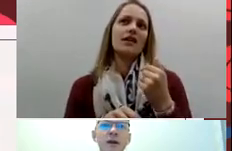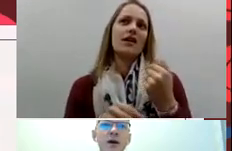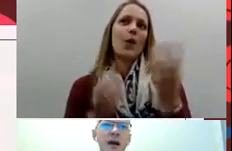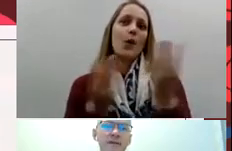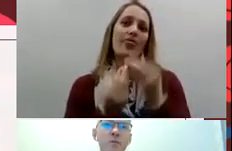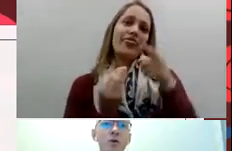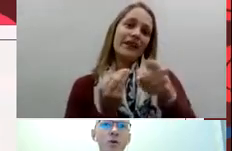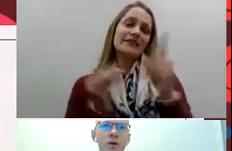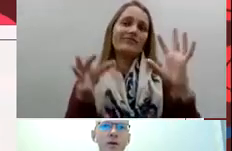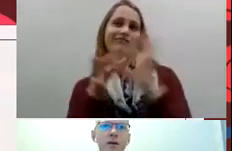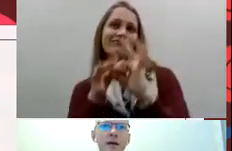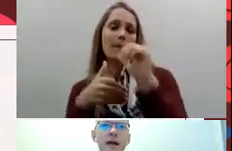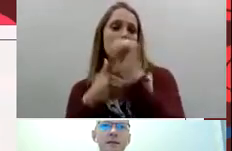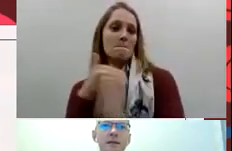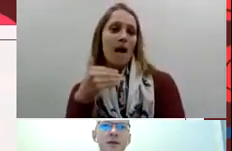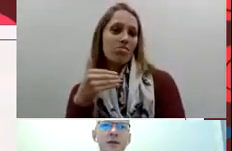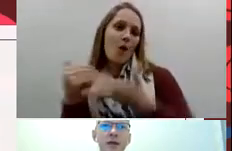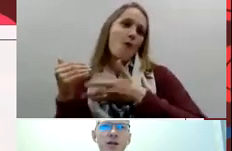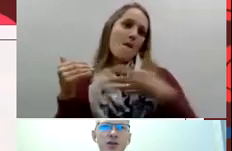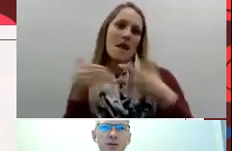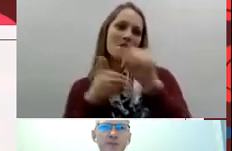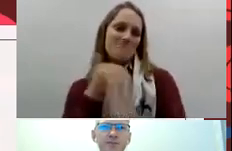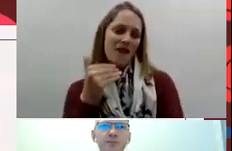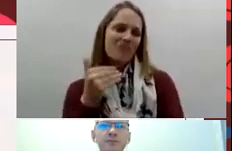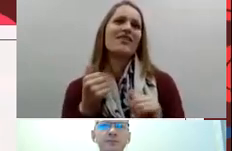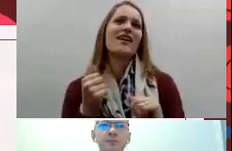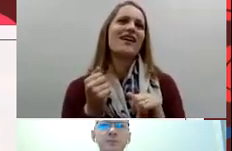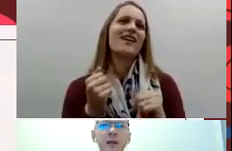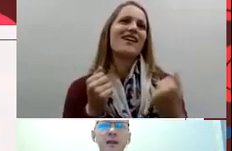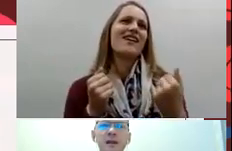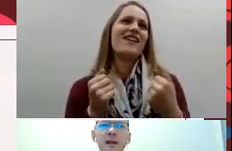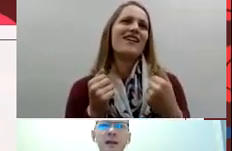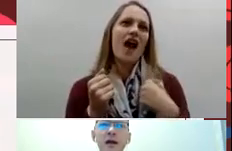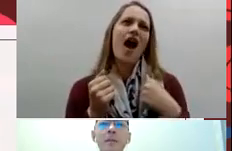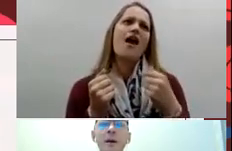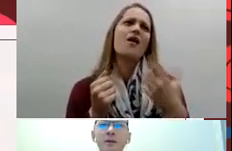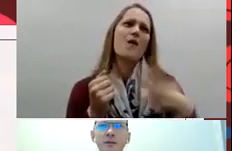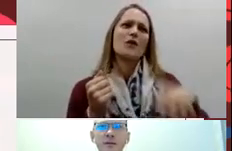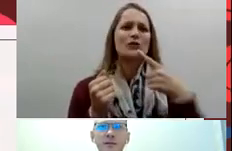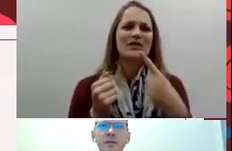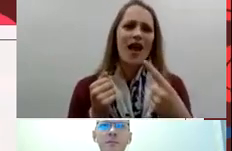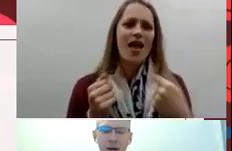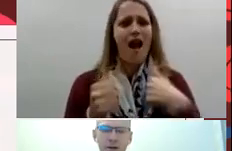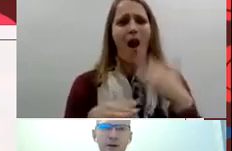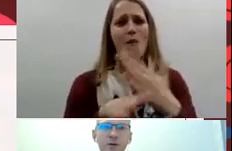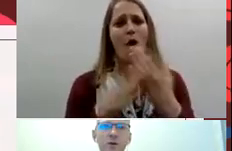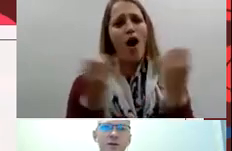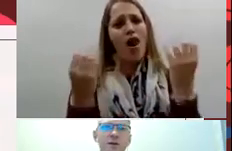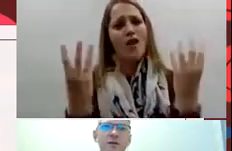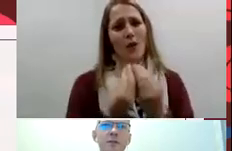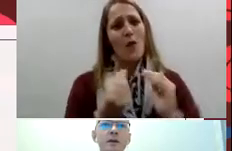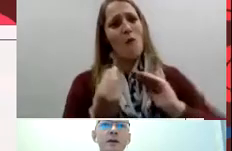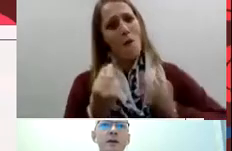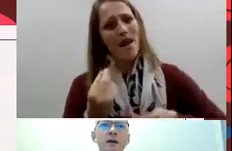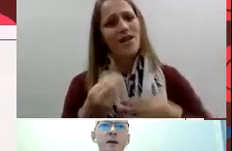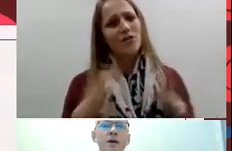children now have more access to education now about the month of August